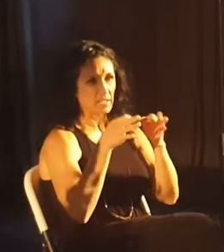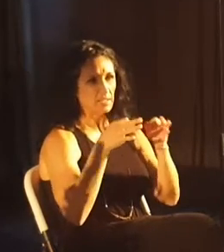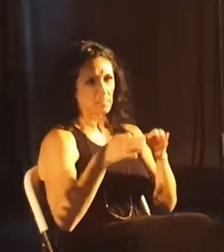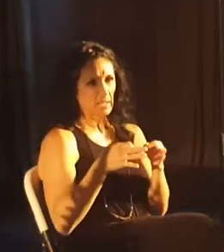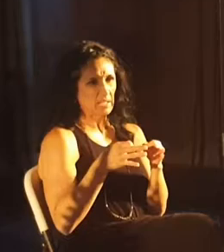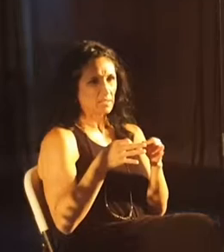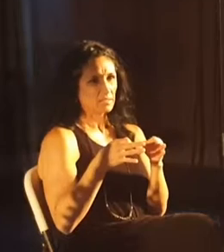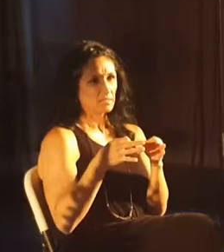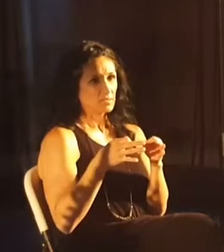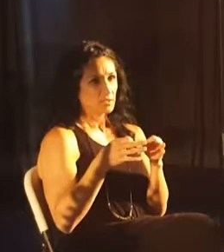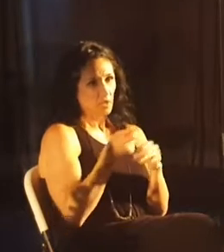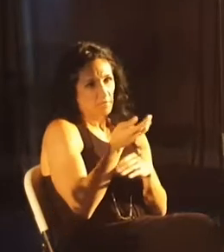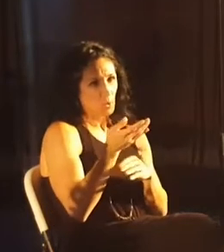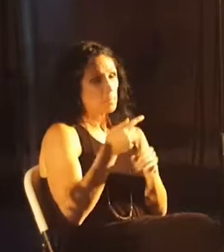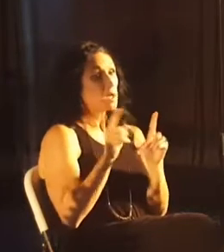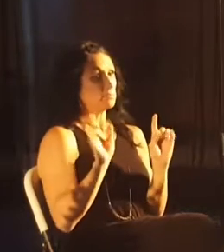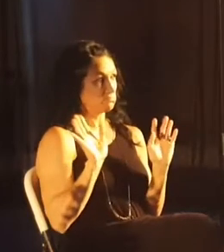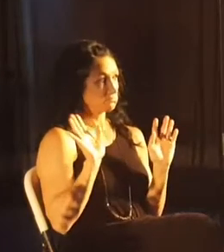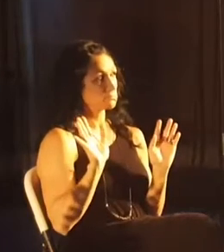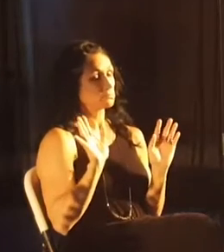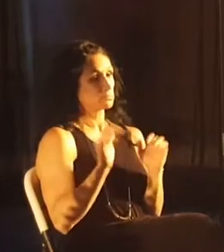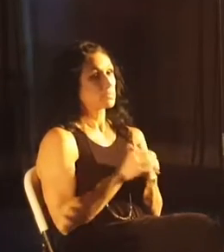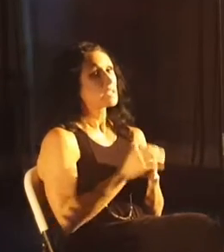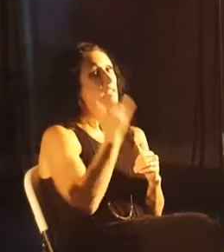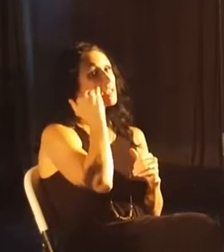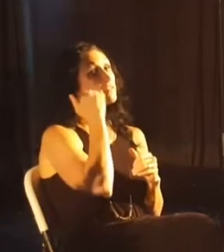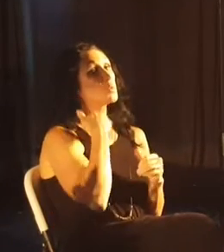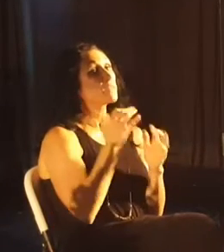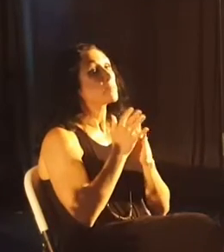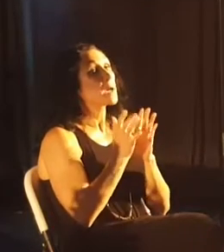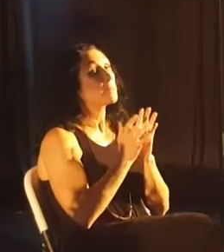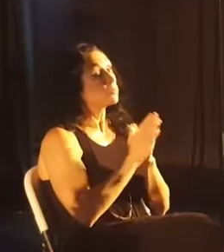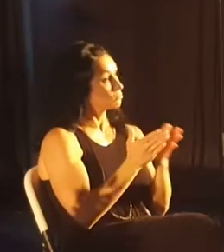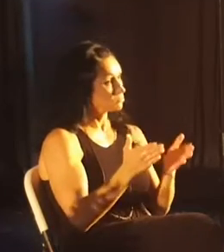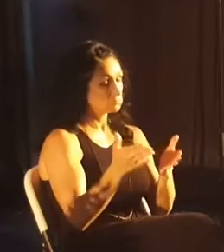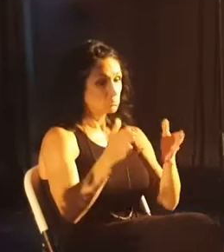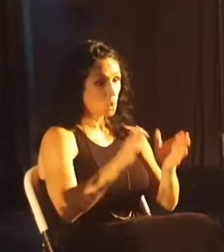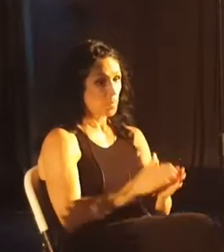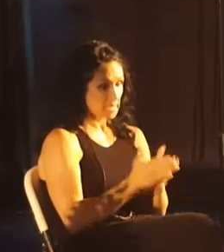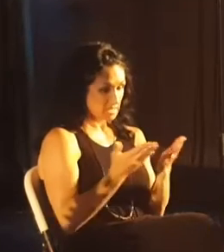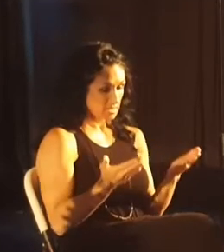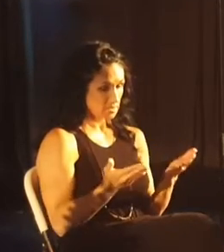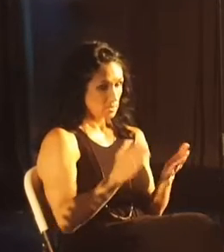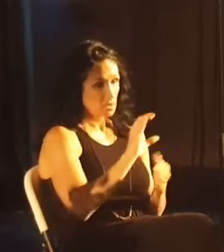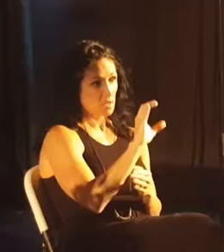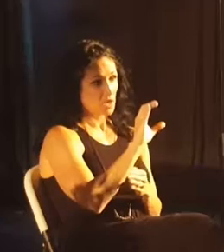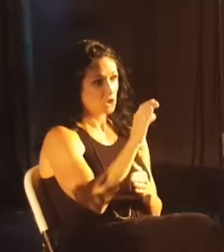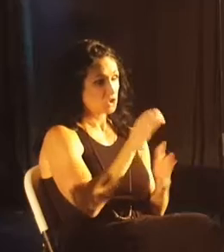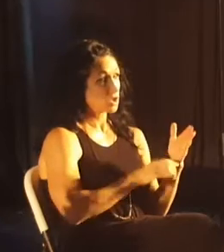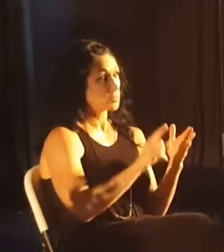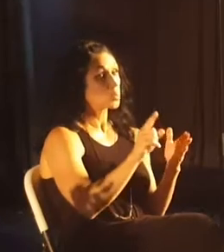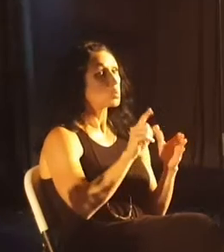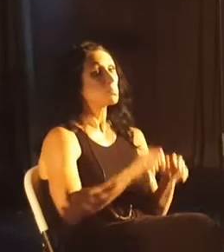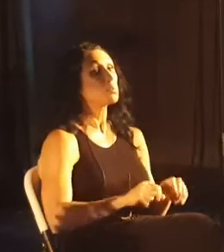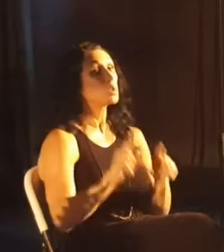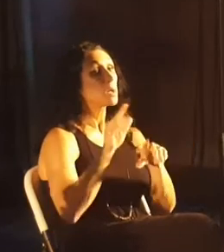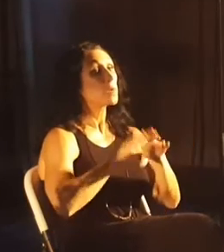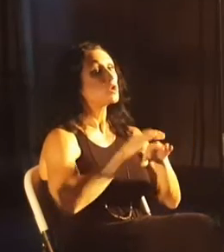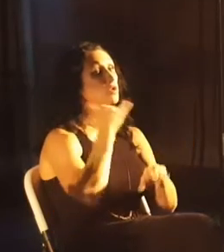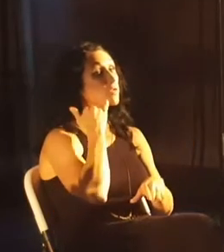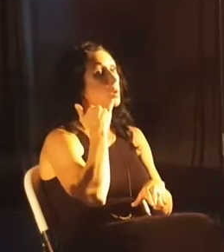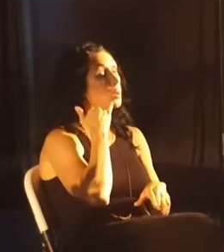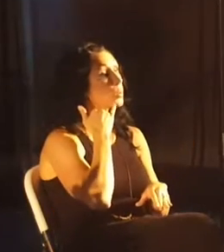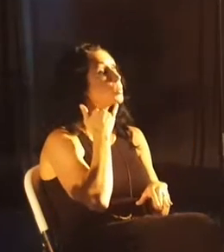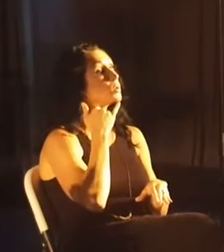out some things as I read, but I want to reread it. So if you've got a Bible with you, pull it out to Colossians chapter one, or pull it up on your phone. And